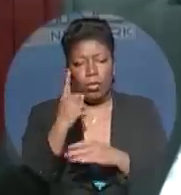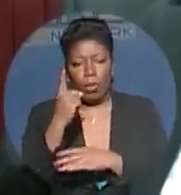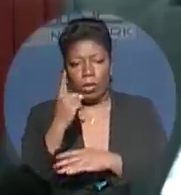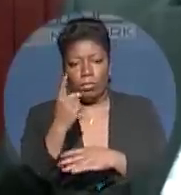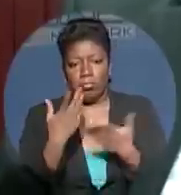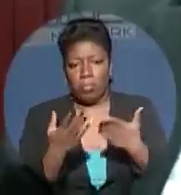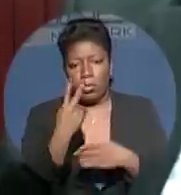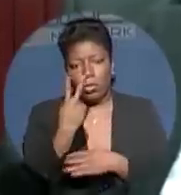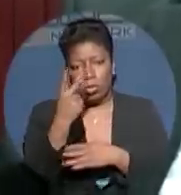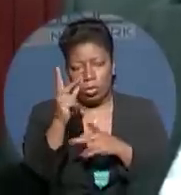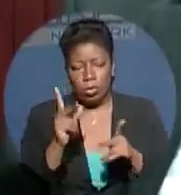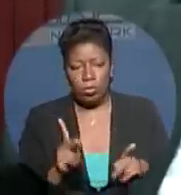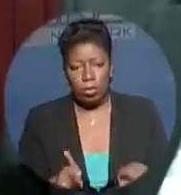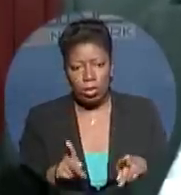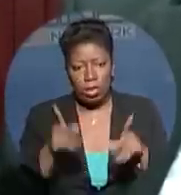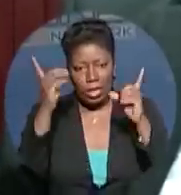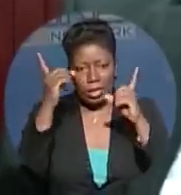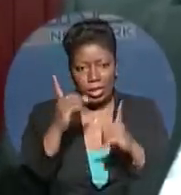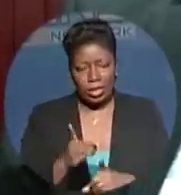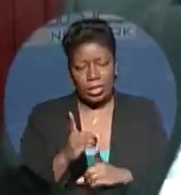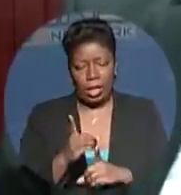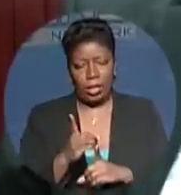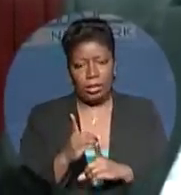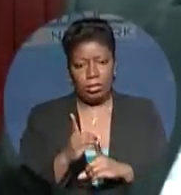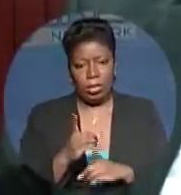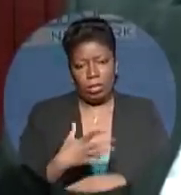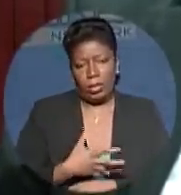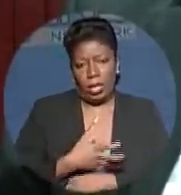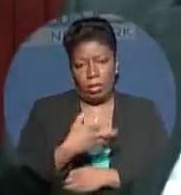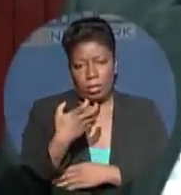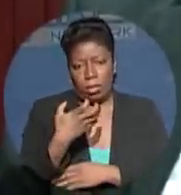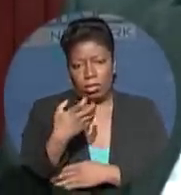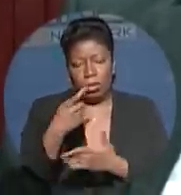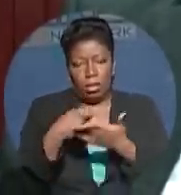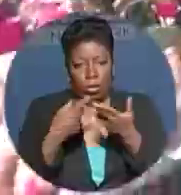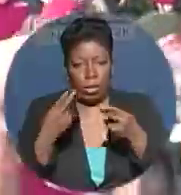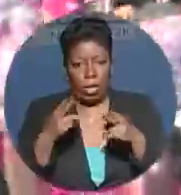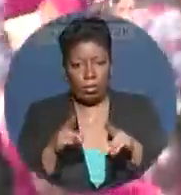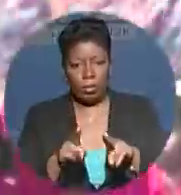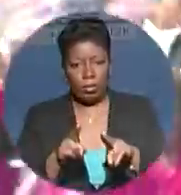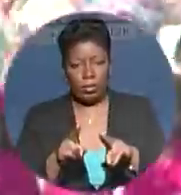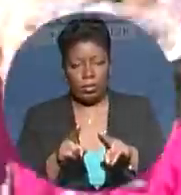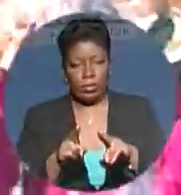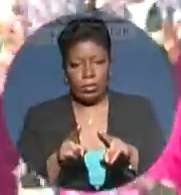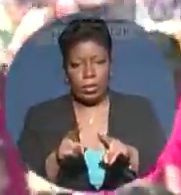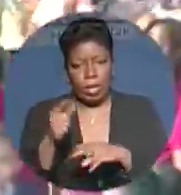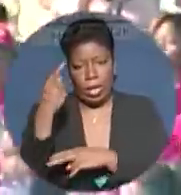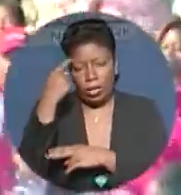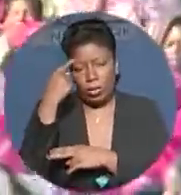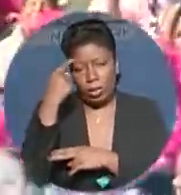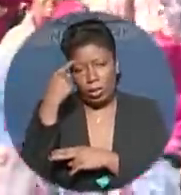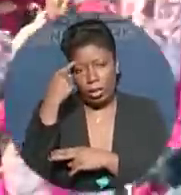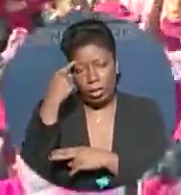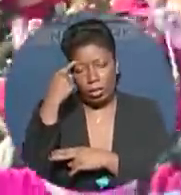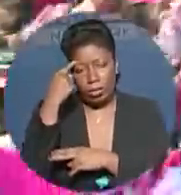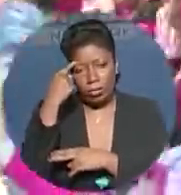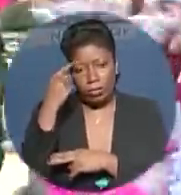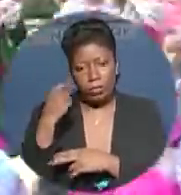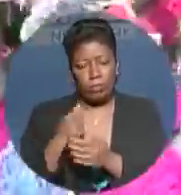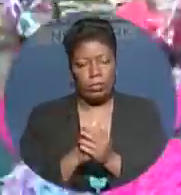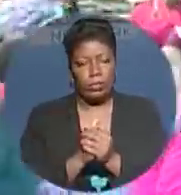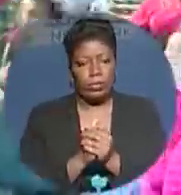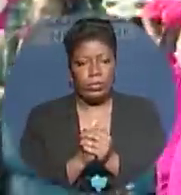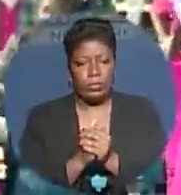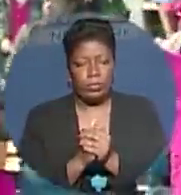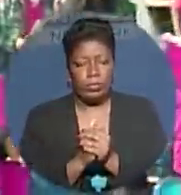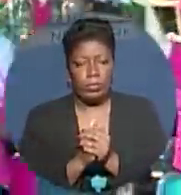two persons decide that they are upset because of this, it has impacted the party. Yes. I don't think we could afford